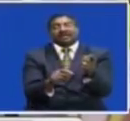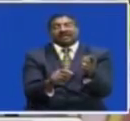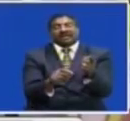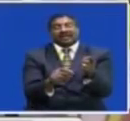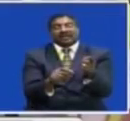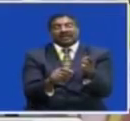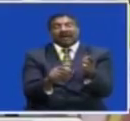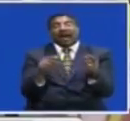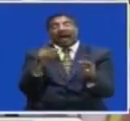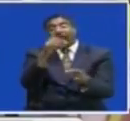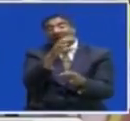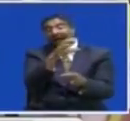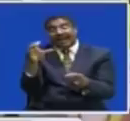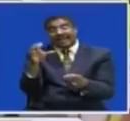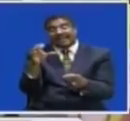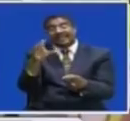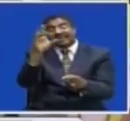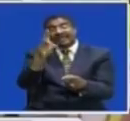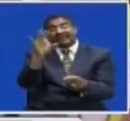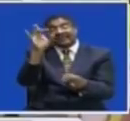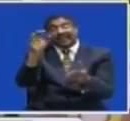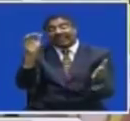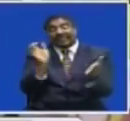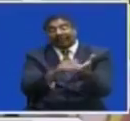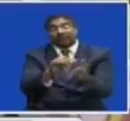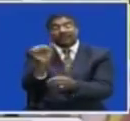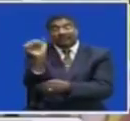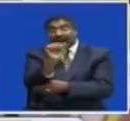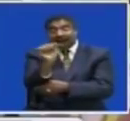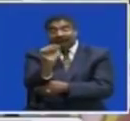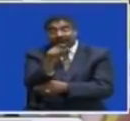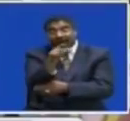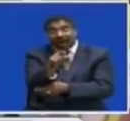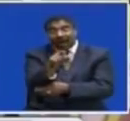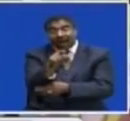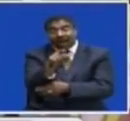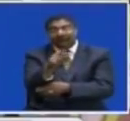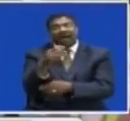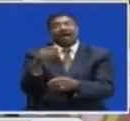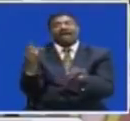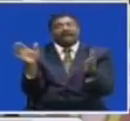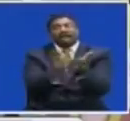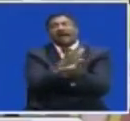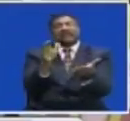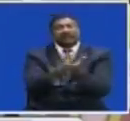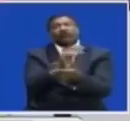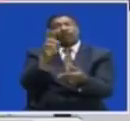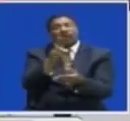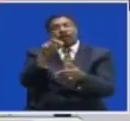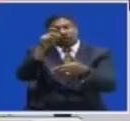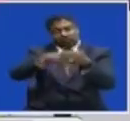then we had 178,000 vehicles Under frequent user discounts